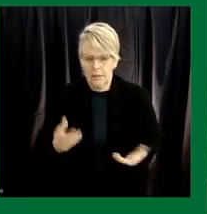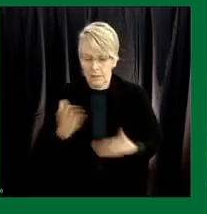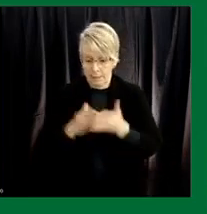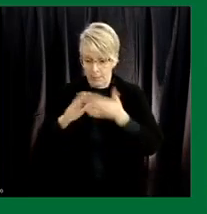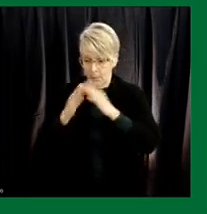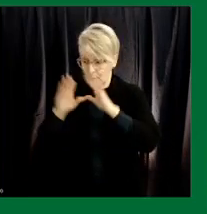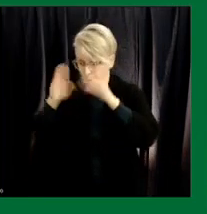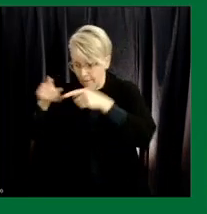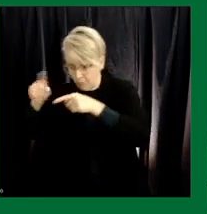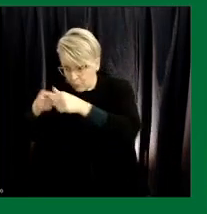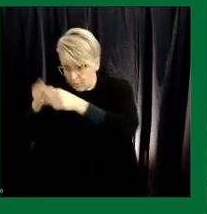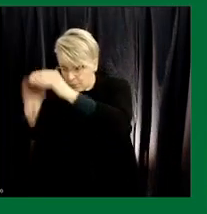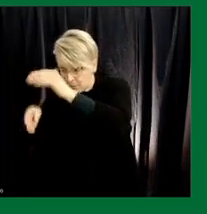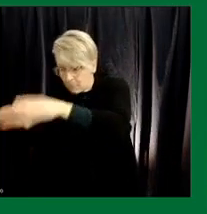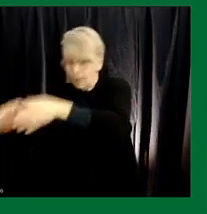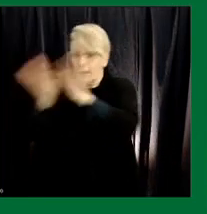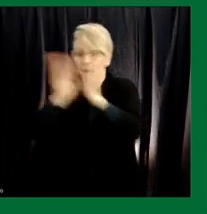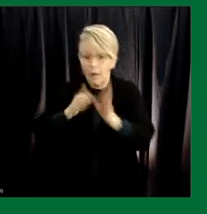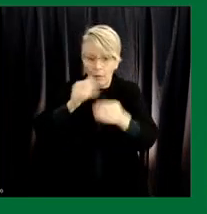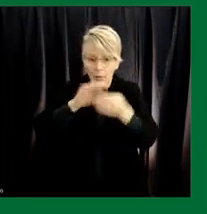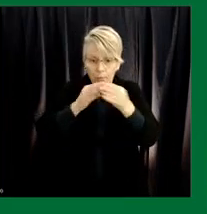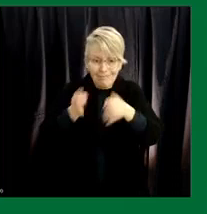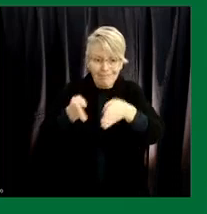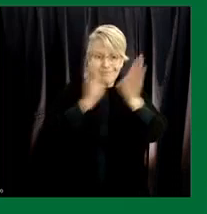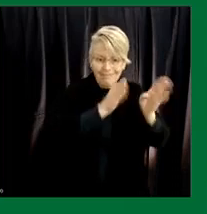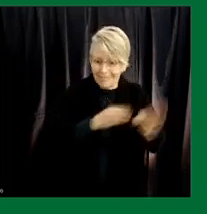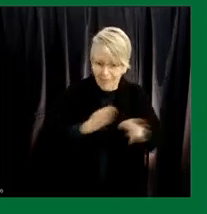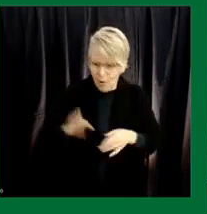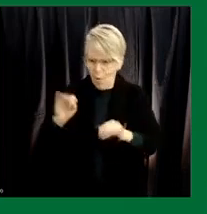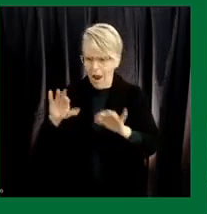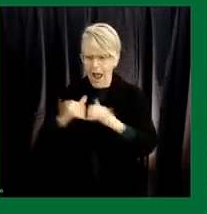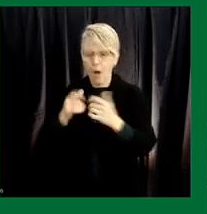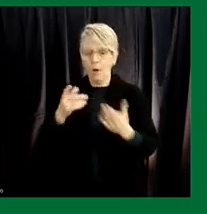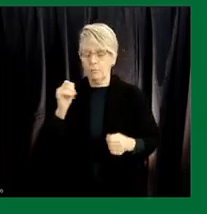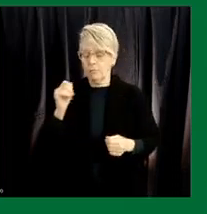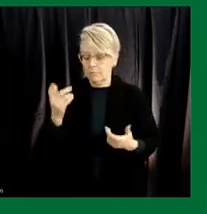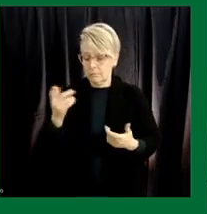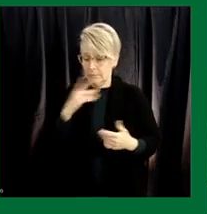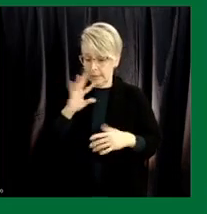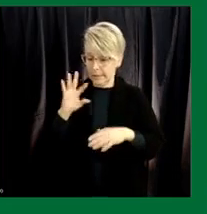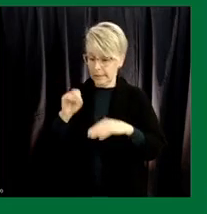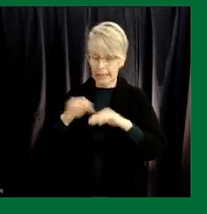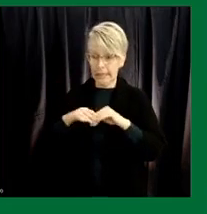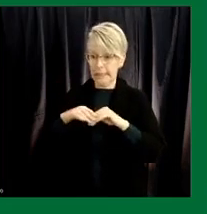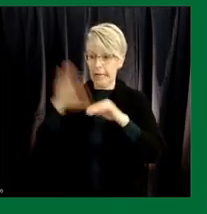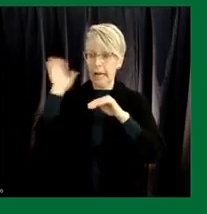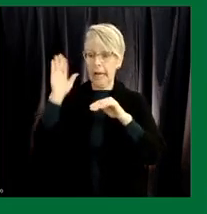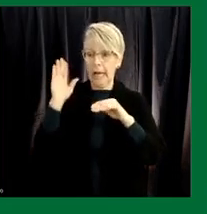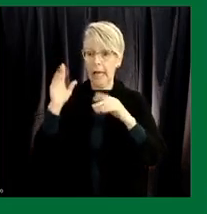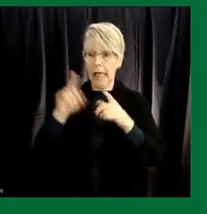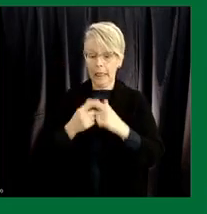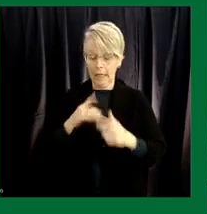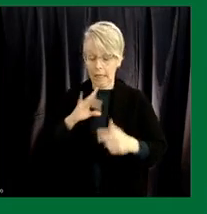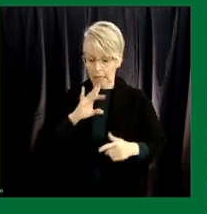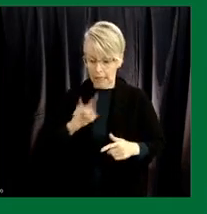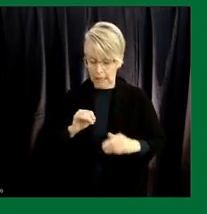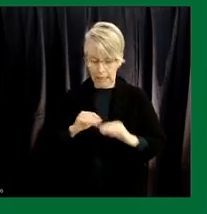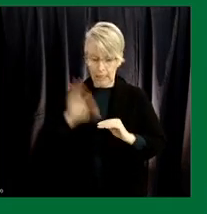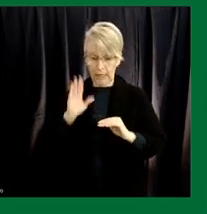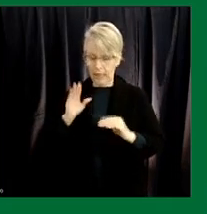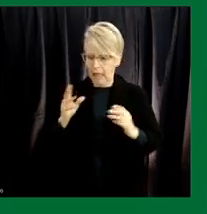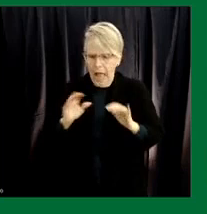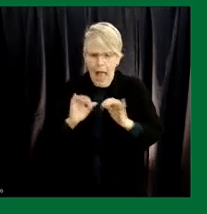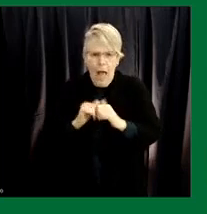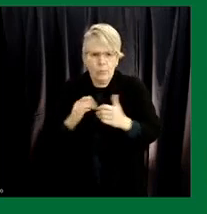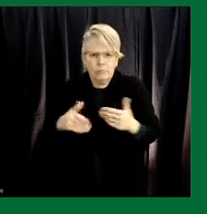or is it being done all you know just everyone in their 90s all across the province or and then everyone in their 80s all across the province how is that going to work